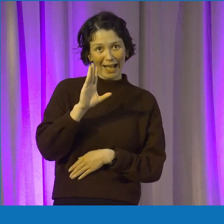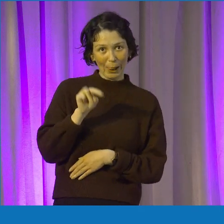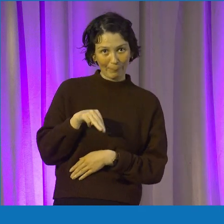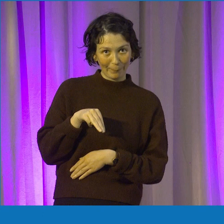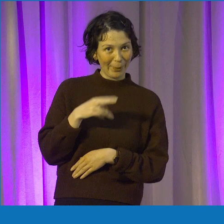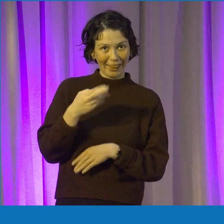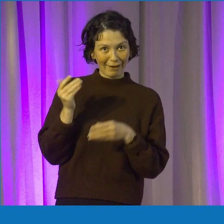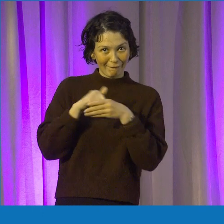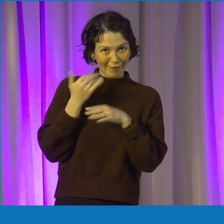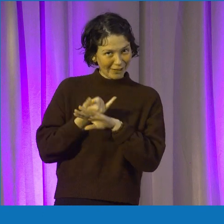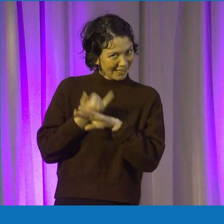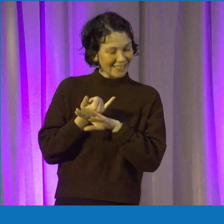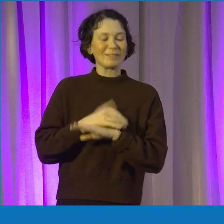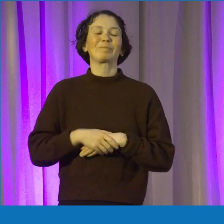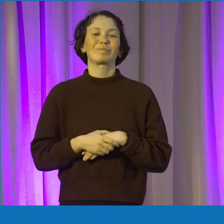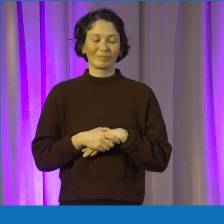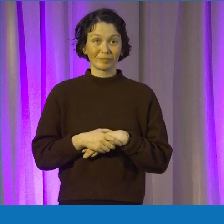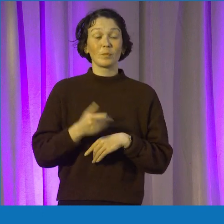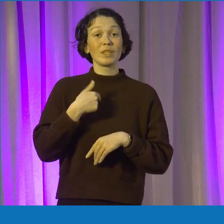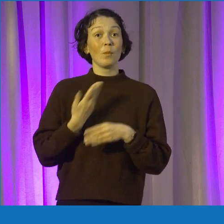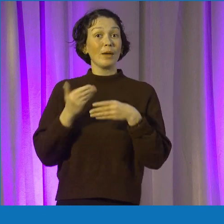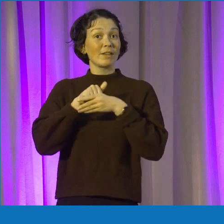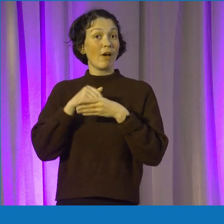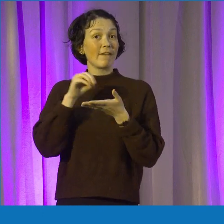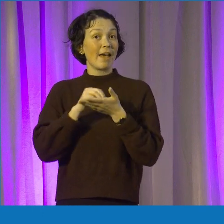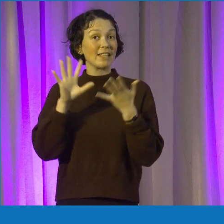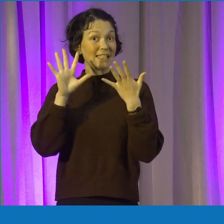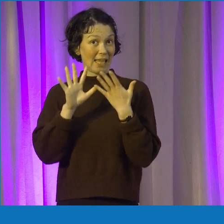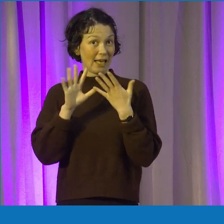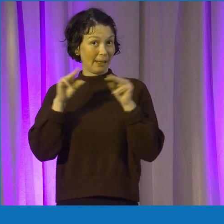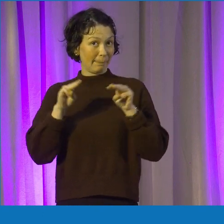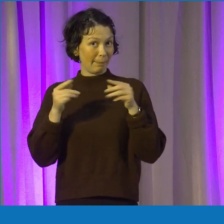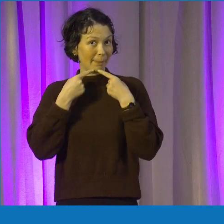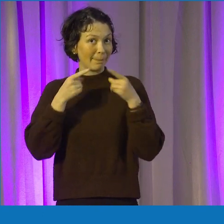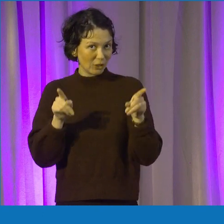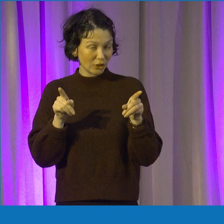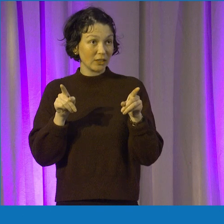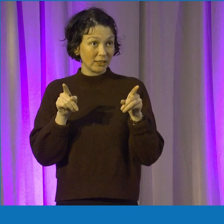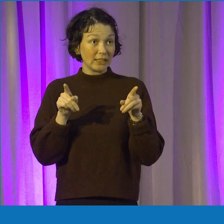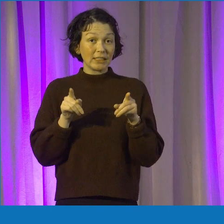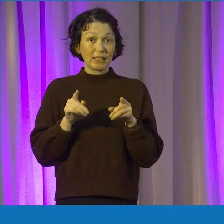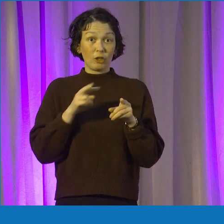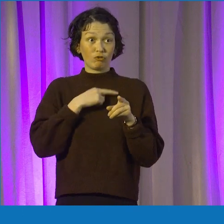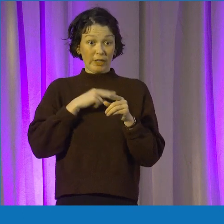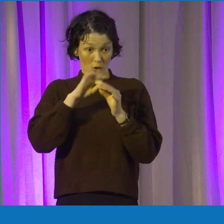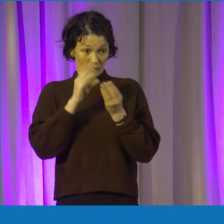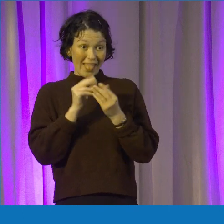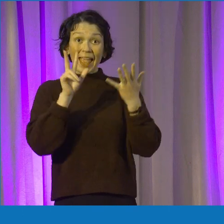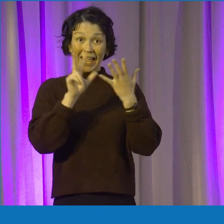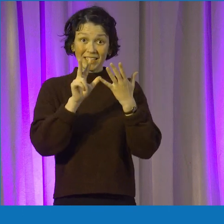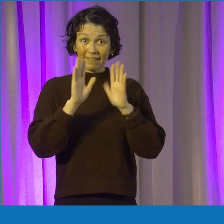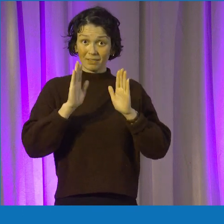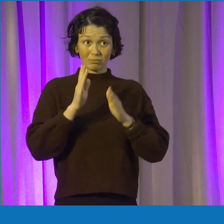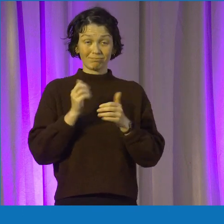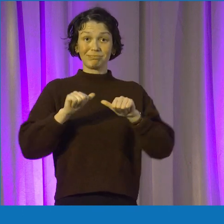anyway, had, there was 10 entrants. And out of 10 of them, eight actually managed to secure funding.